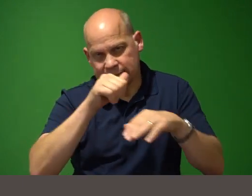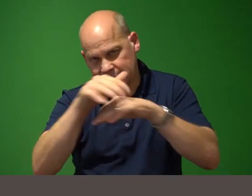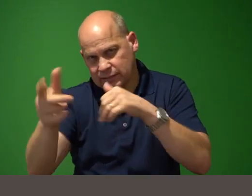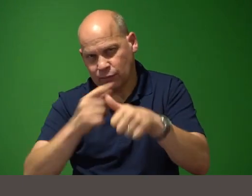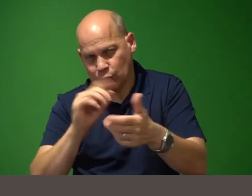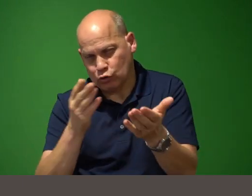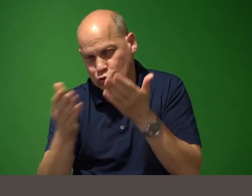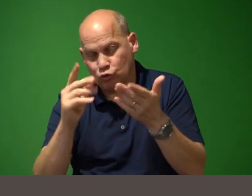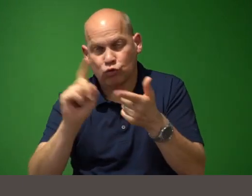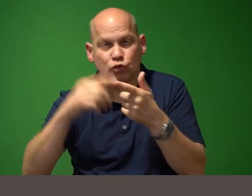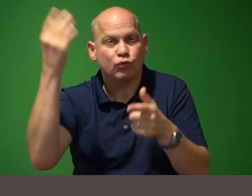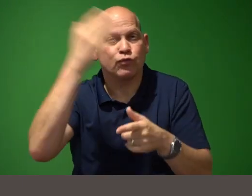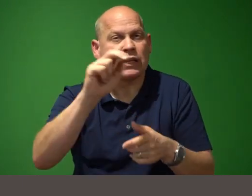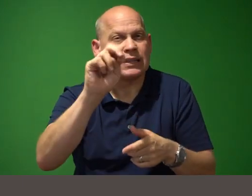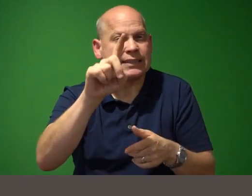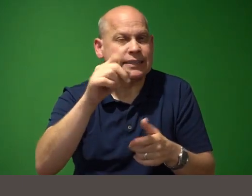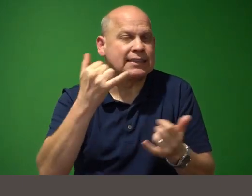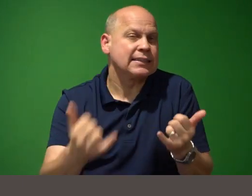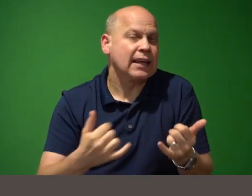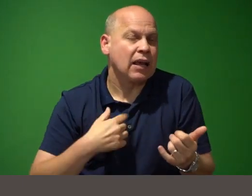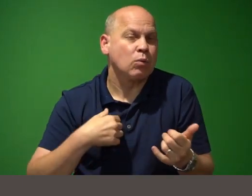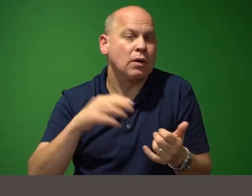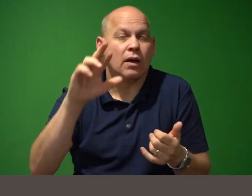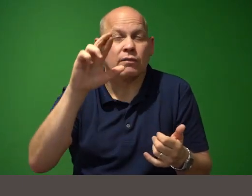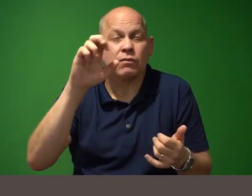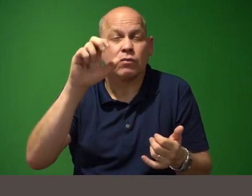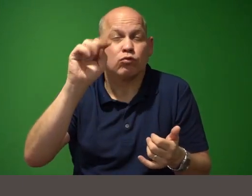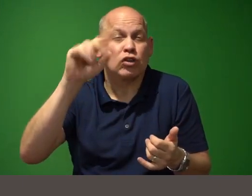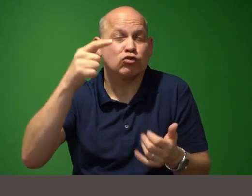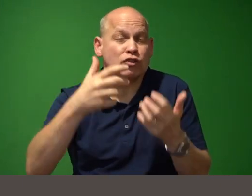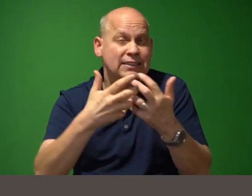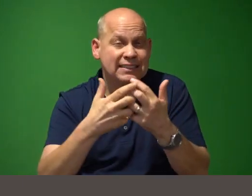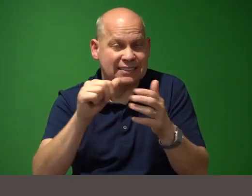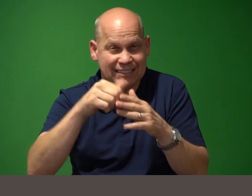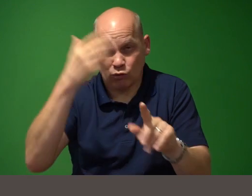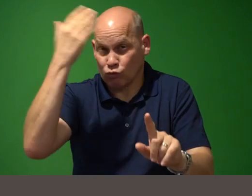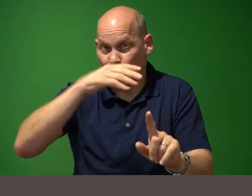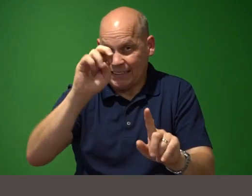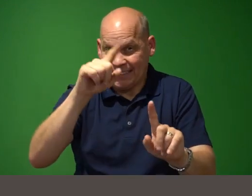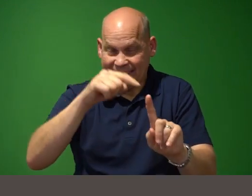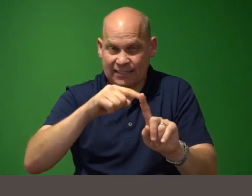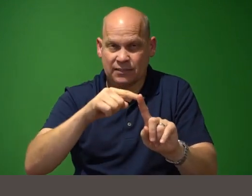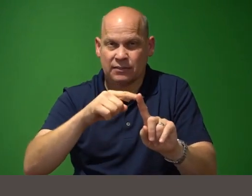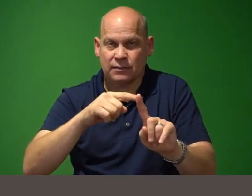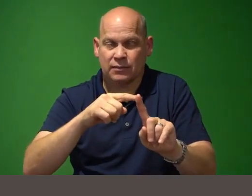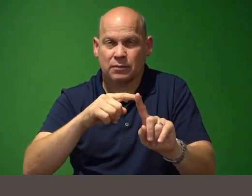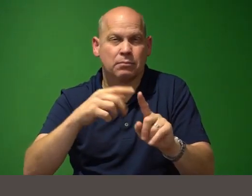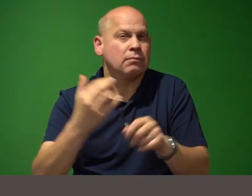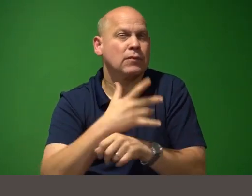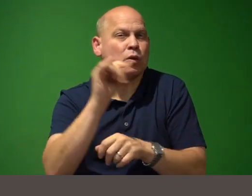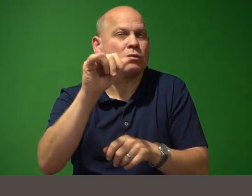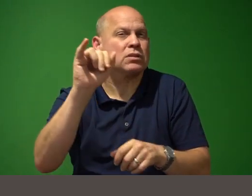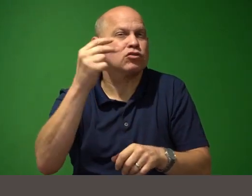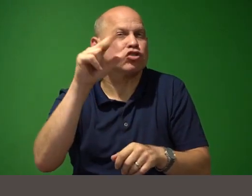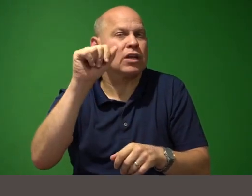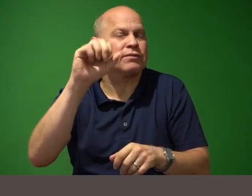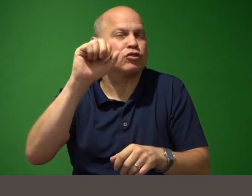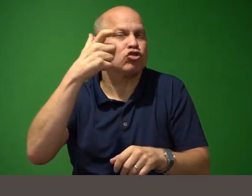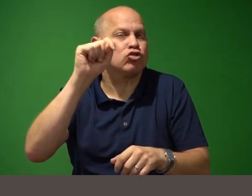now we have rendering engines on the in the front end mostly javascript rendering engines that then